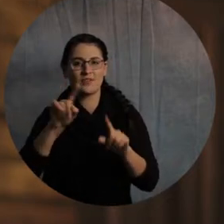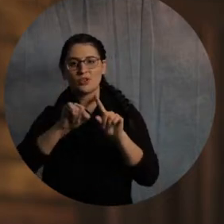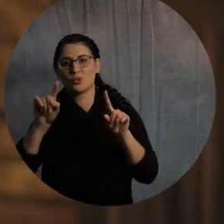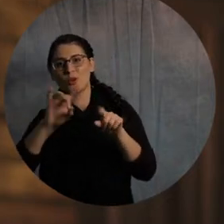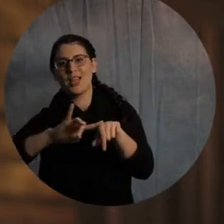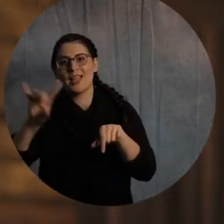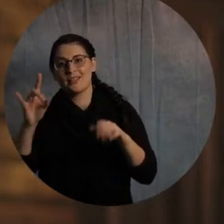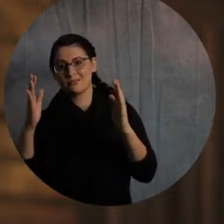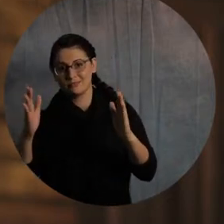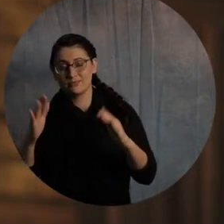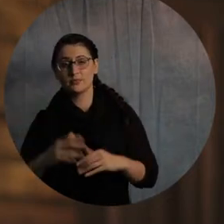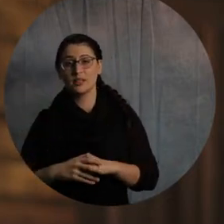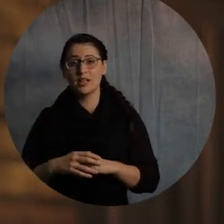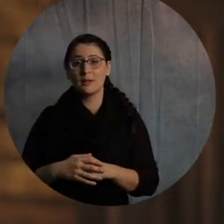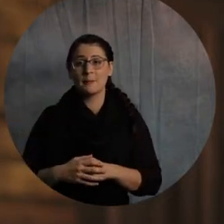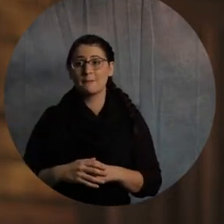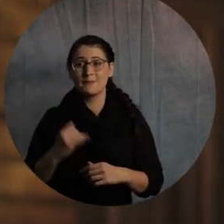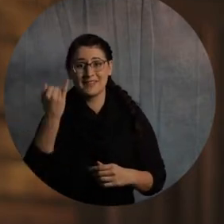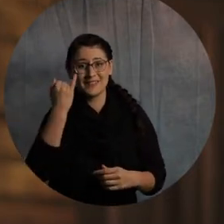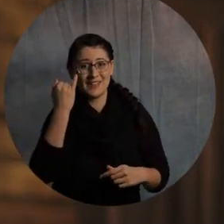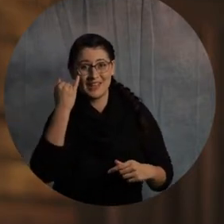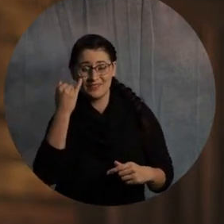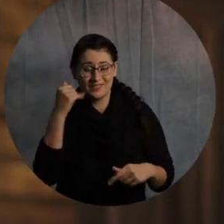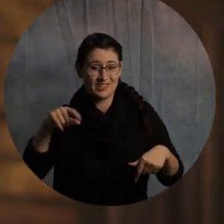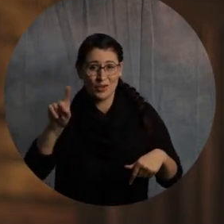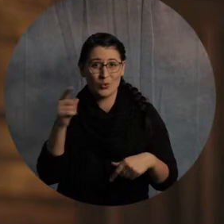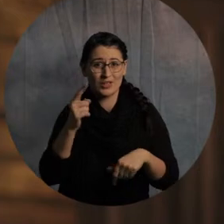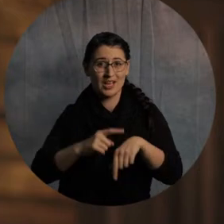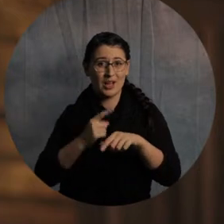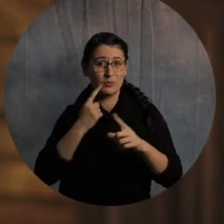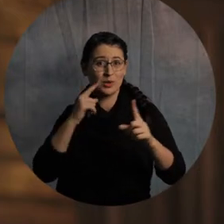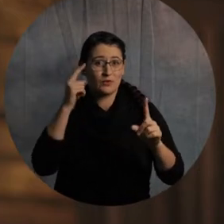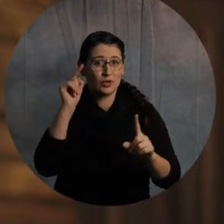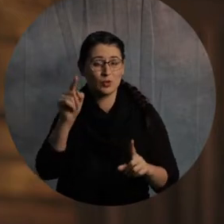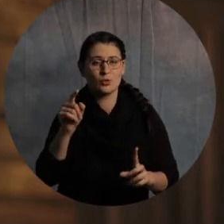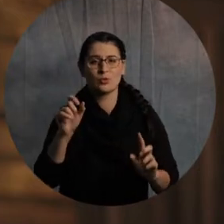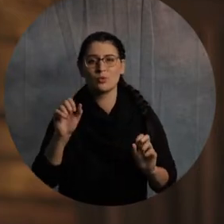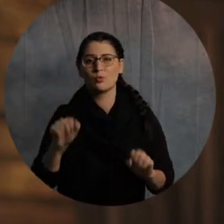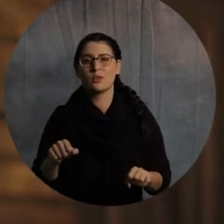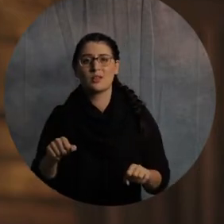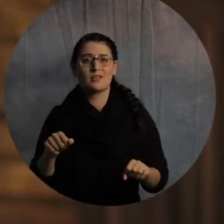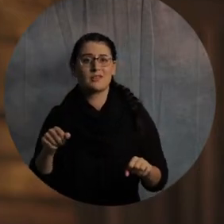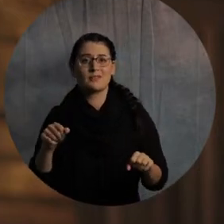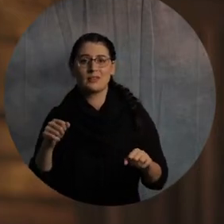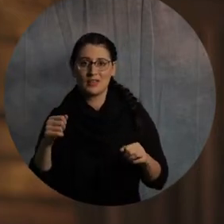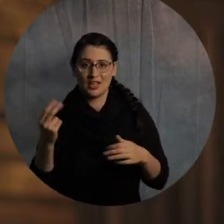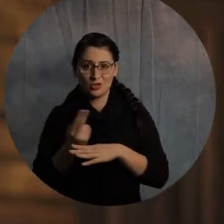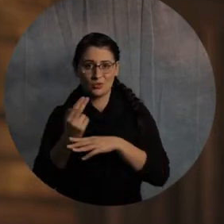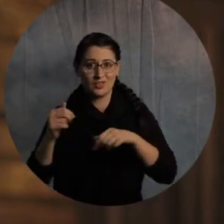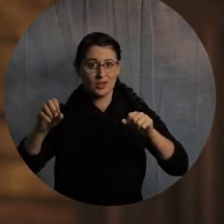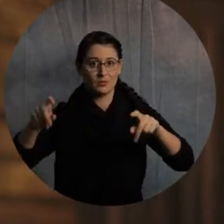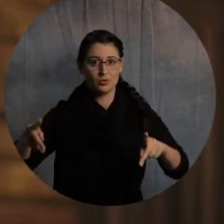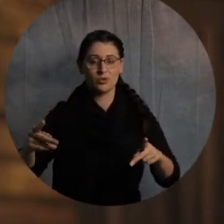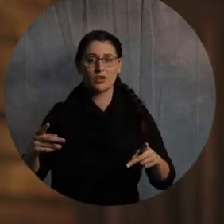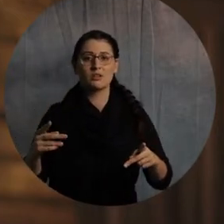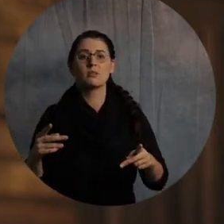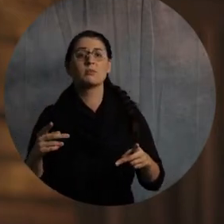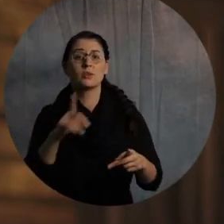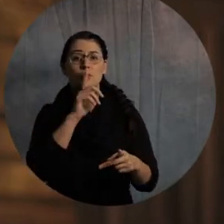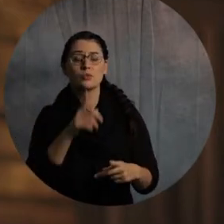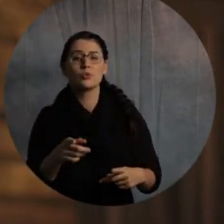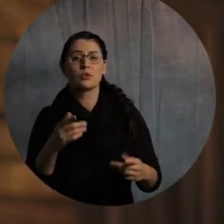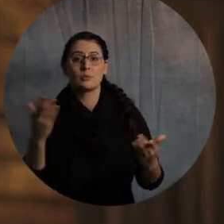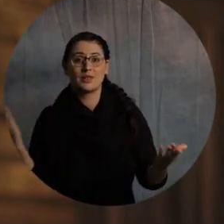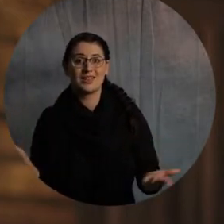work well for you, all right, if this is the only time you can join us, don't worry about it. But if you want to maximize this opportunity, then be sure